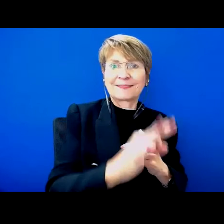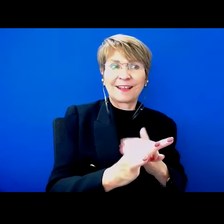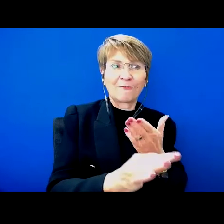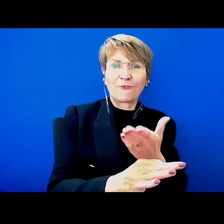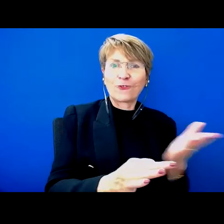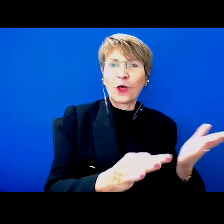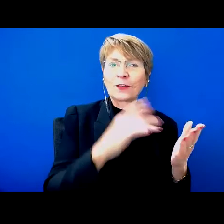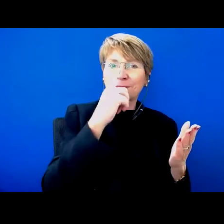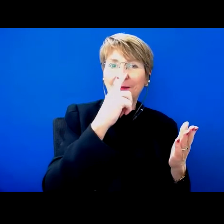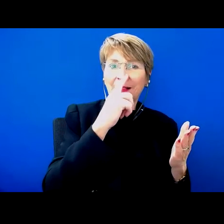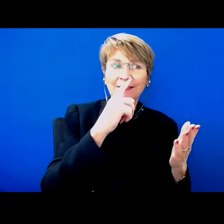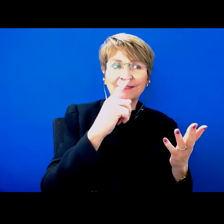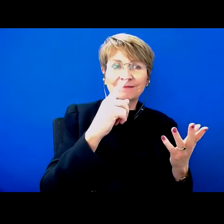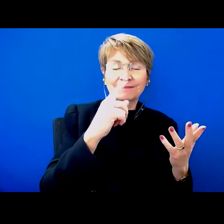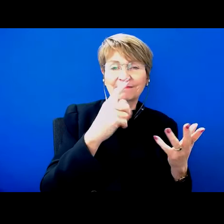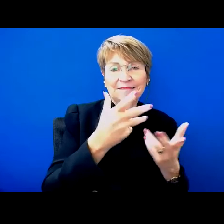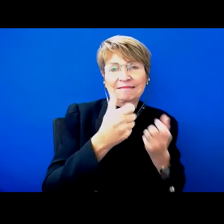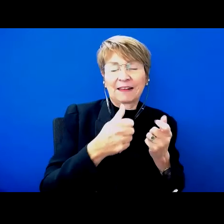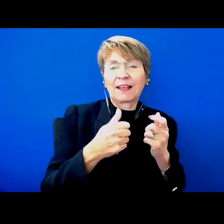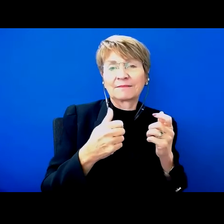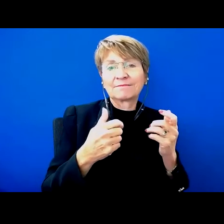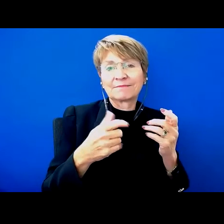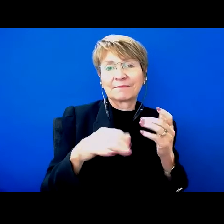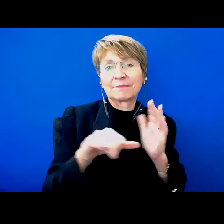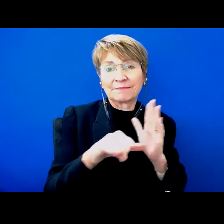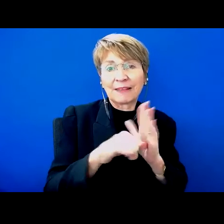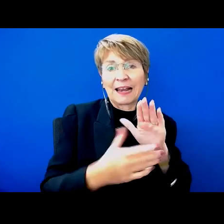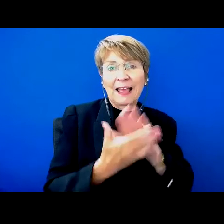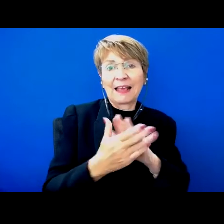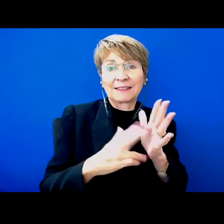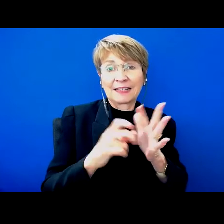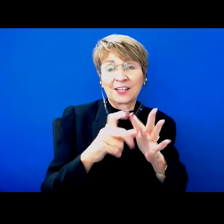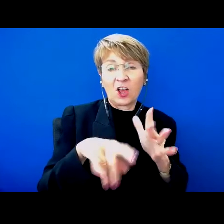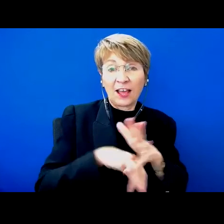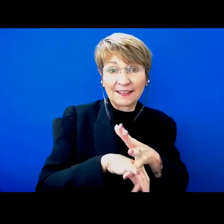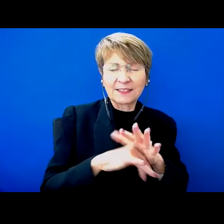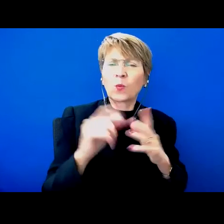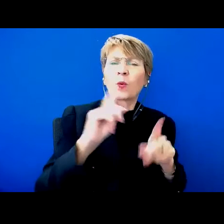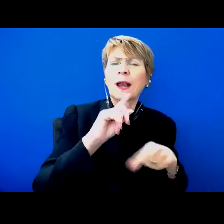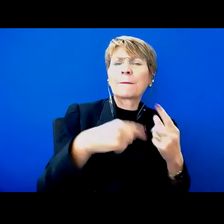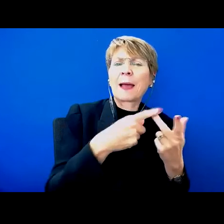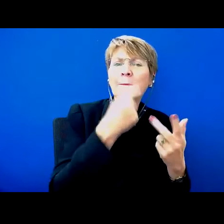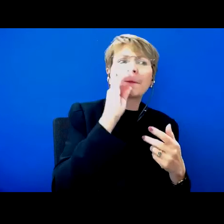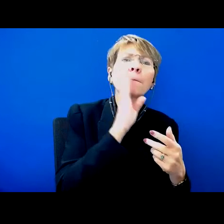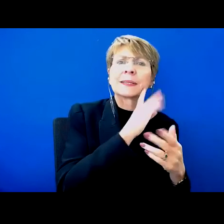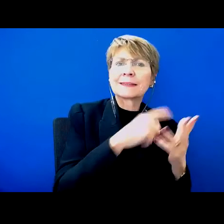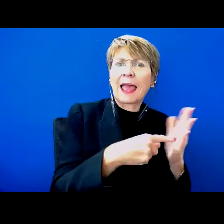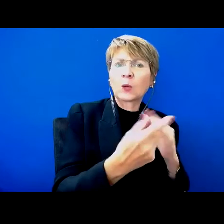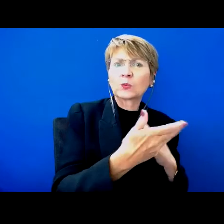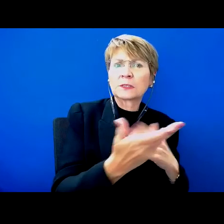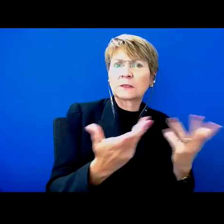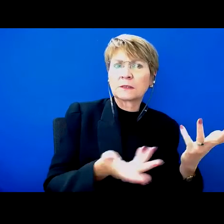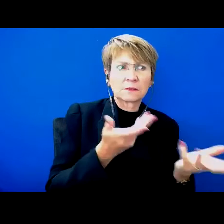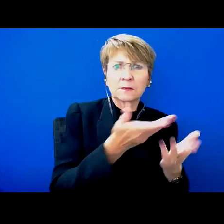expected to receive an individually funded package of supports under the NDIS. What about the people who are missing from that figure, though?